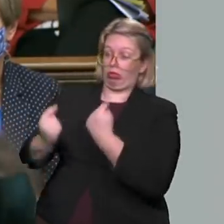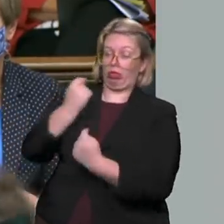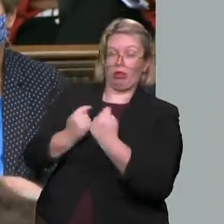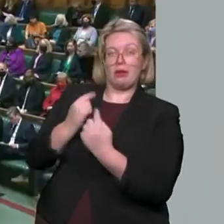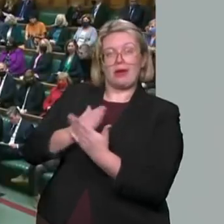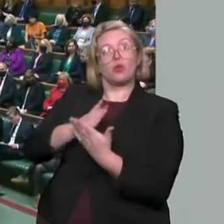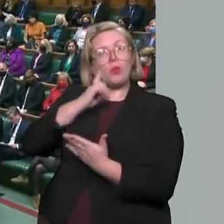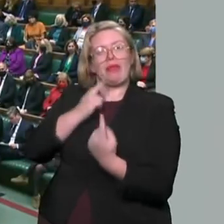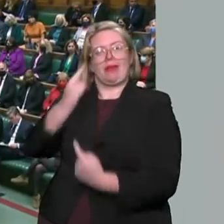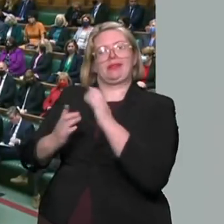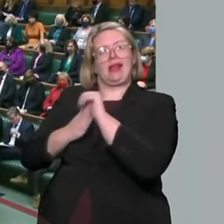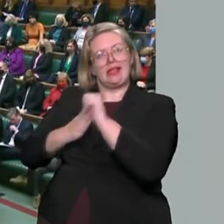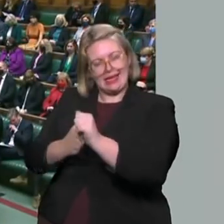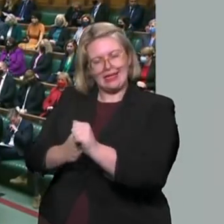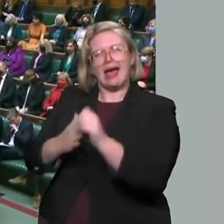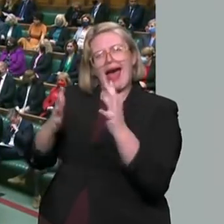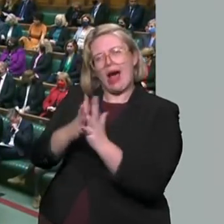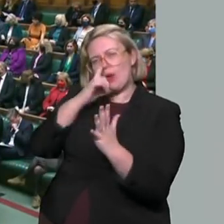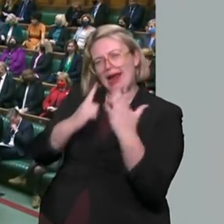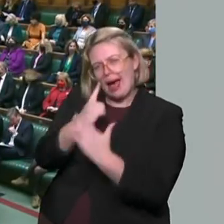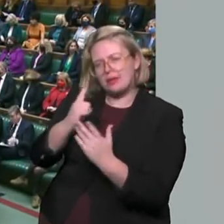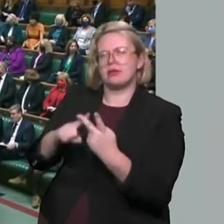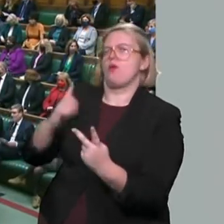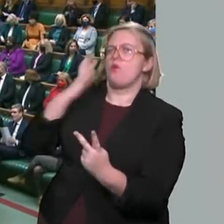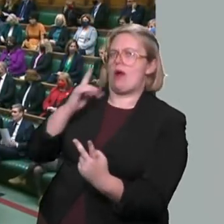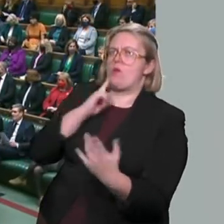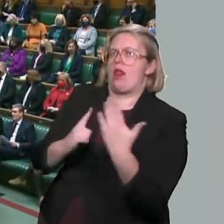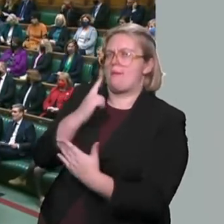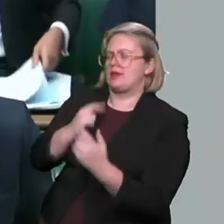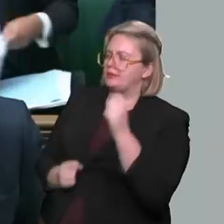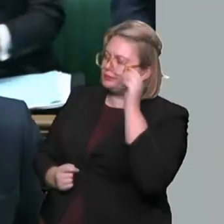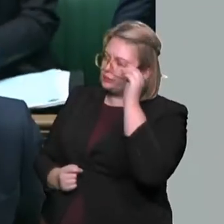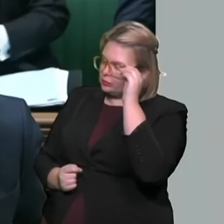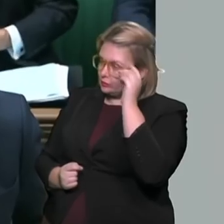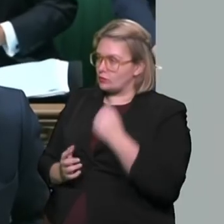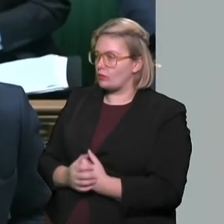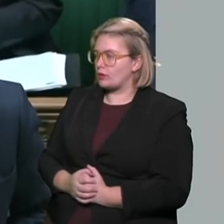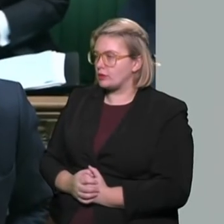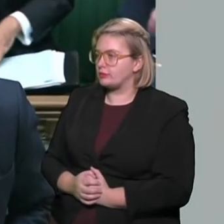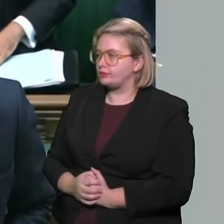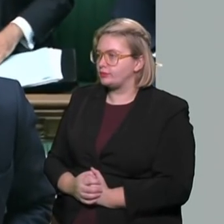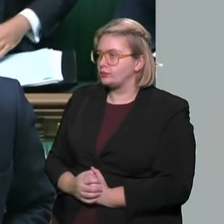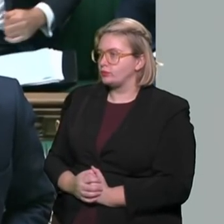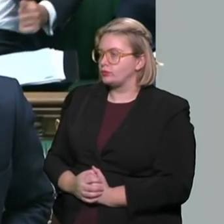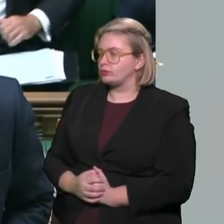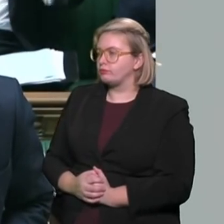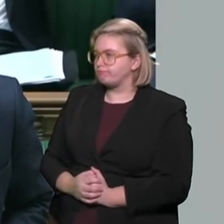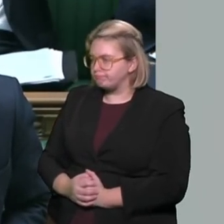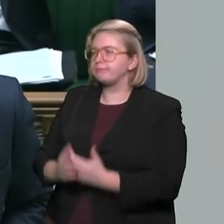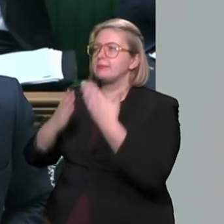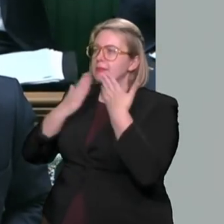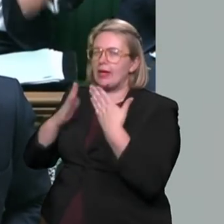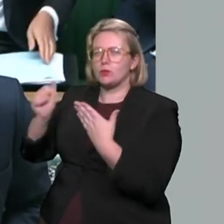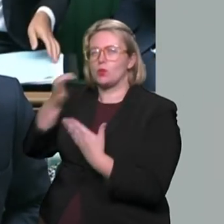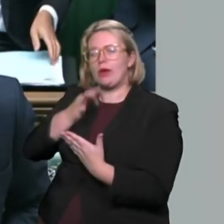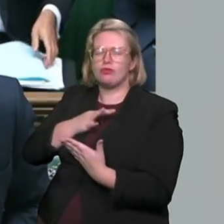I thank her very much for her question, and she raises a most important issue, one of the most important